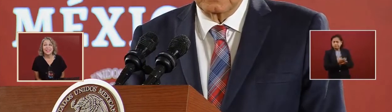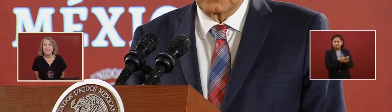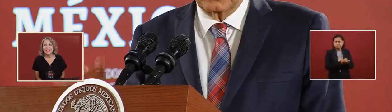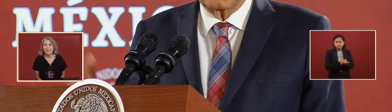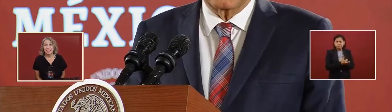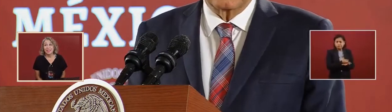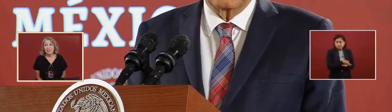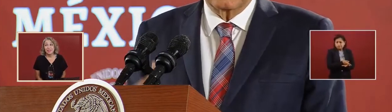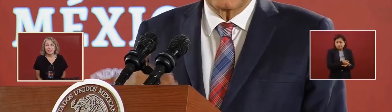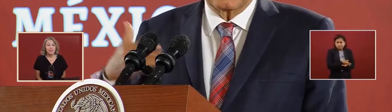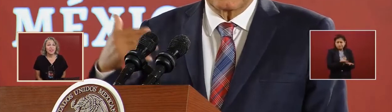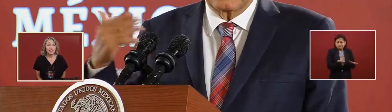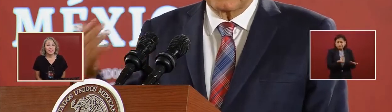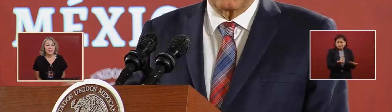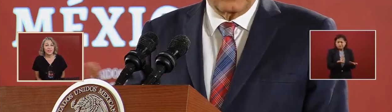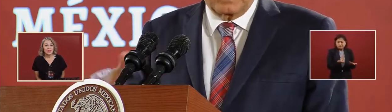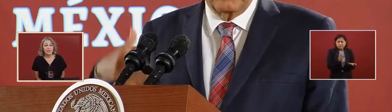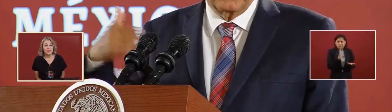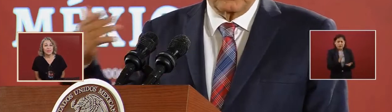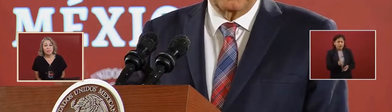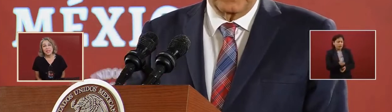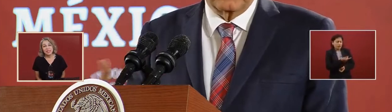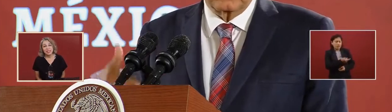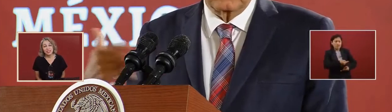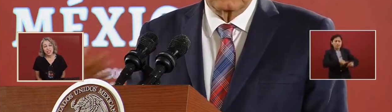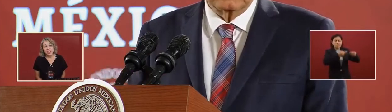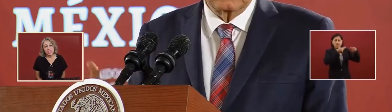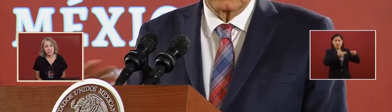But it's a change, a complete change.